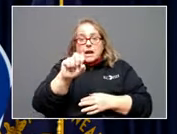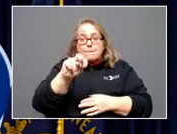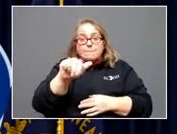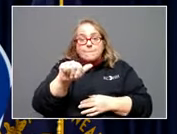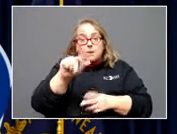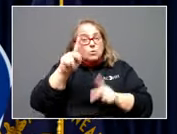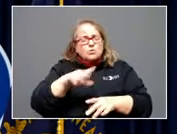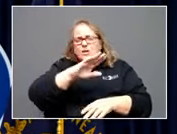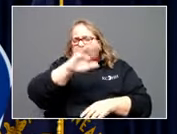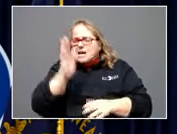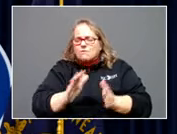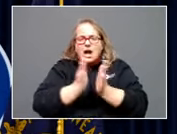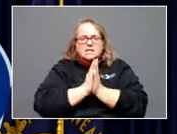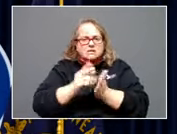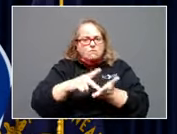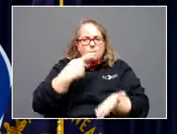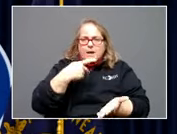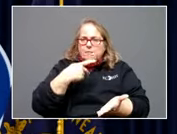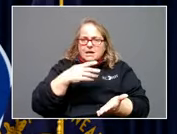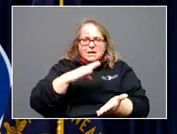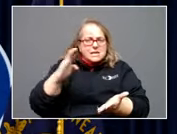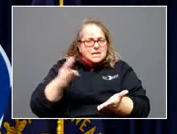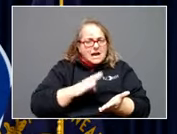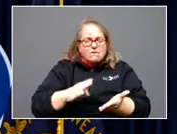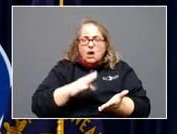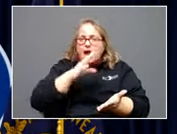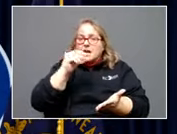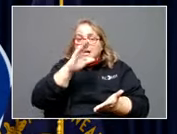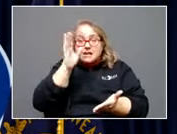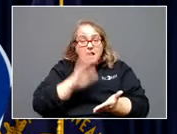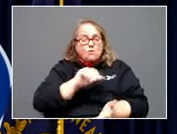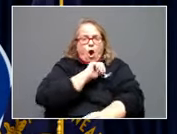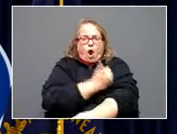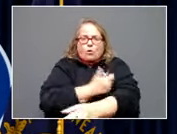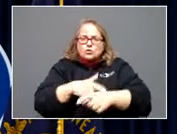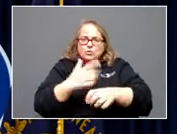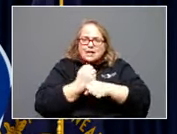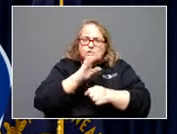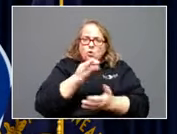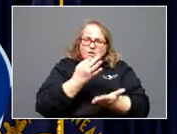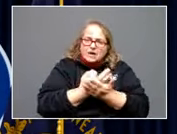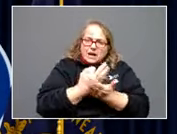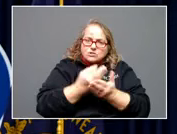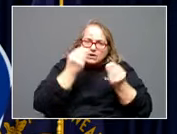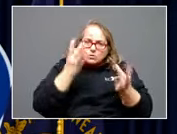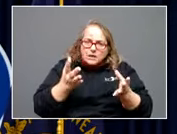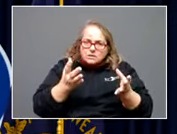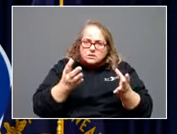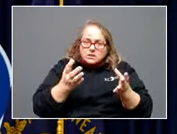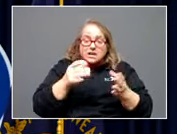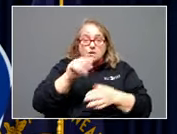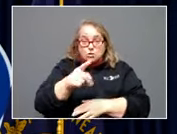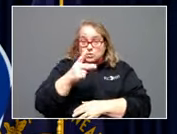payment and are never authorized to collect your personal financial information. Anybody who observes individuals